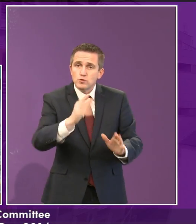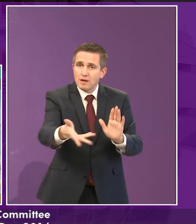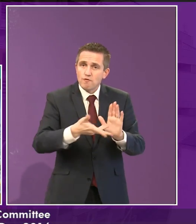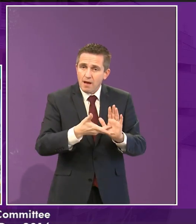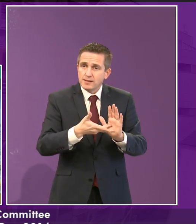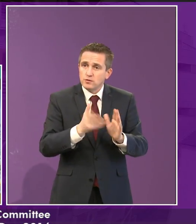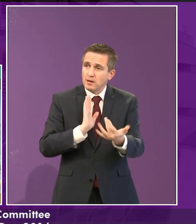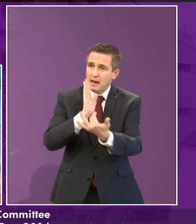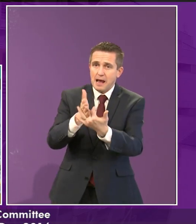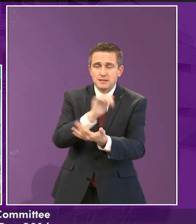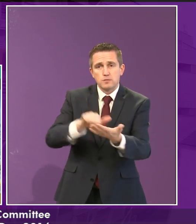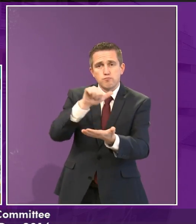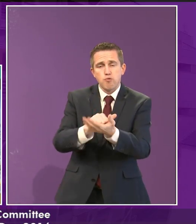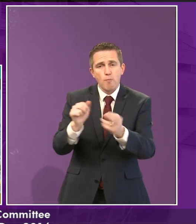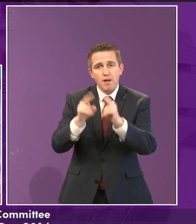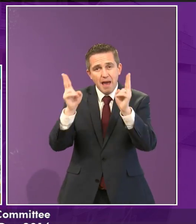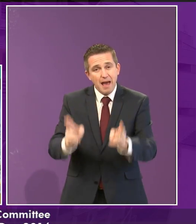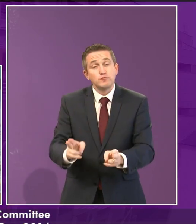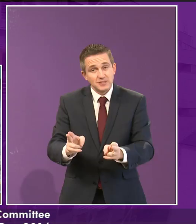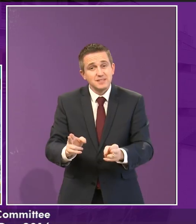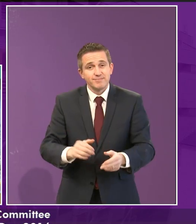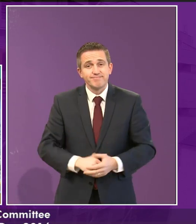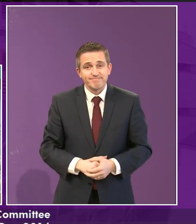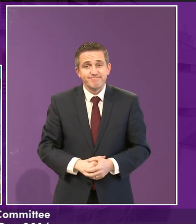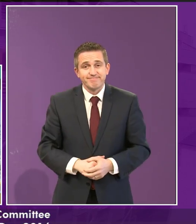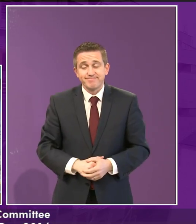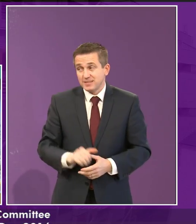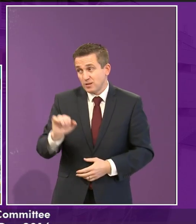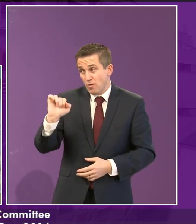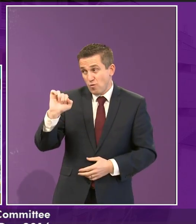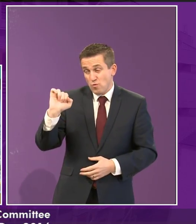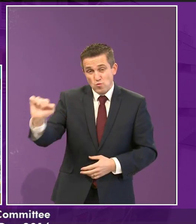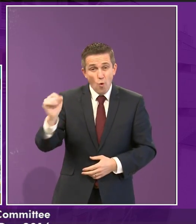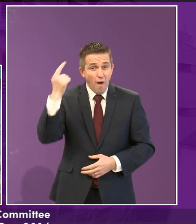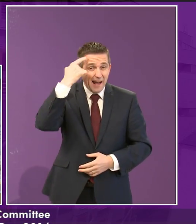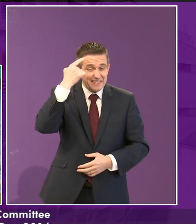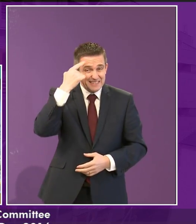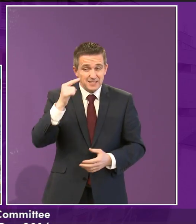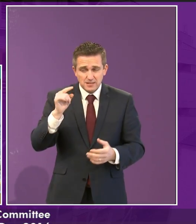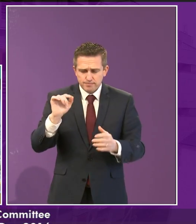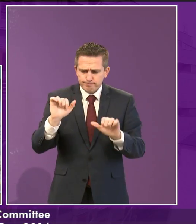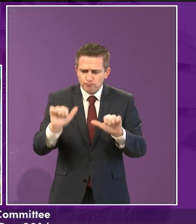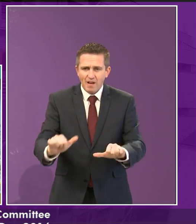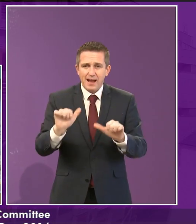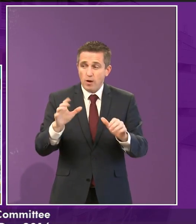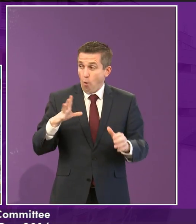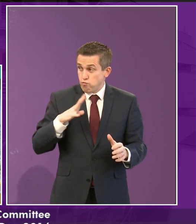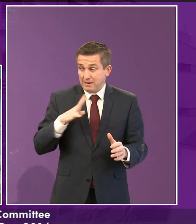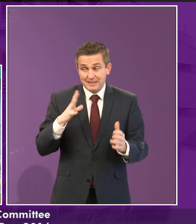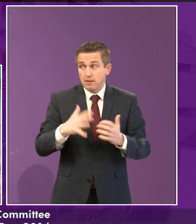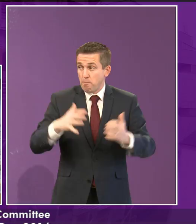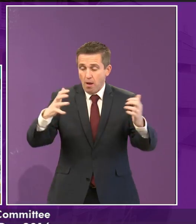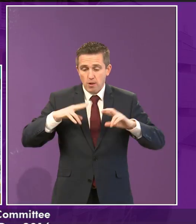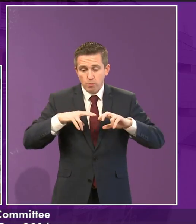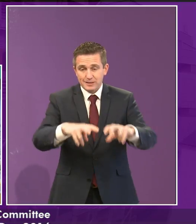housing and, and, and decent shelter. So, so you, you're on the money there, Kai, with your idea, because there's some work being done on it